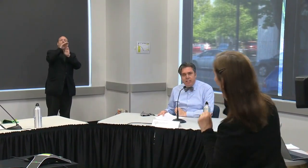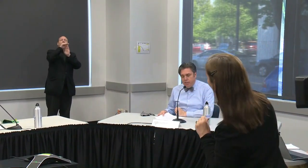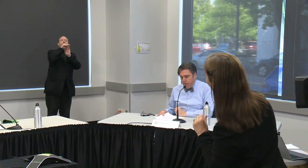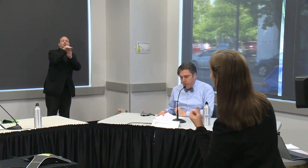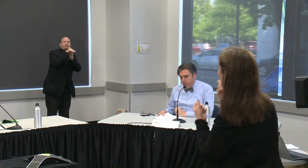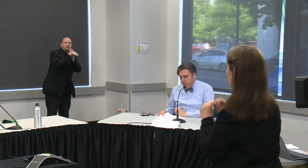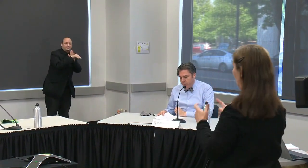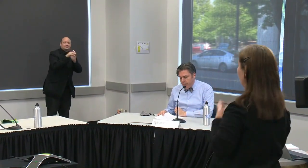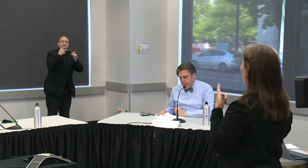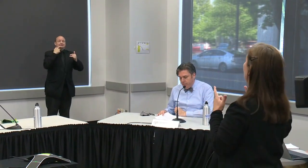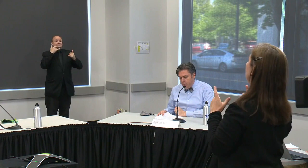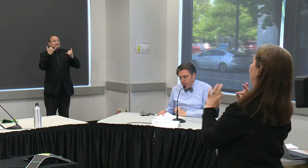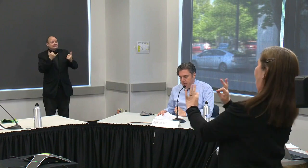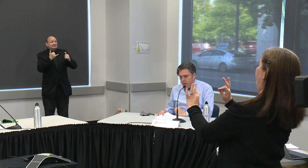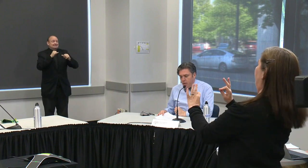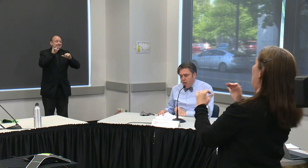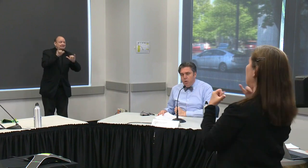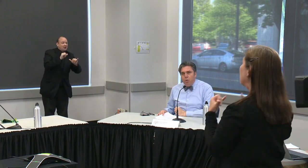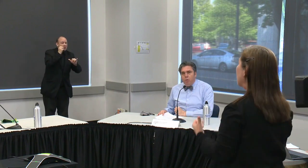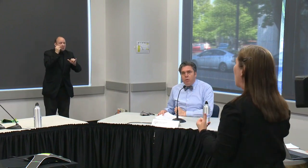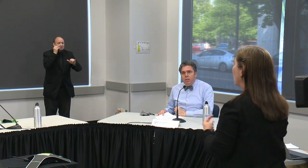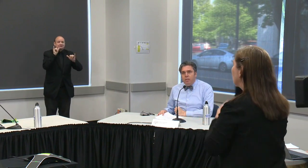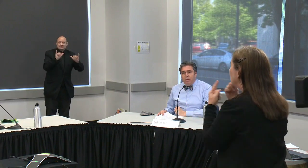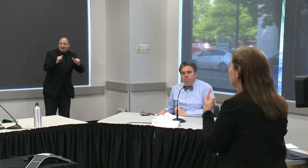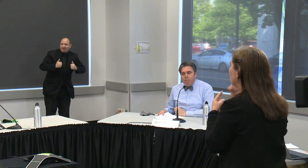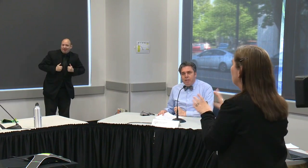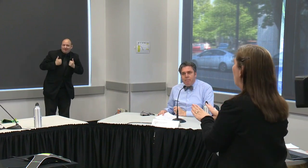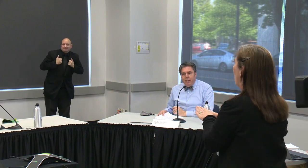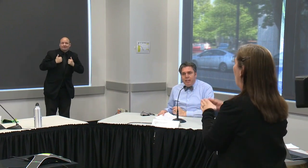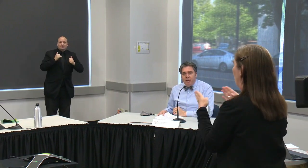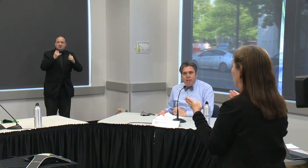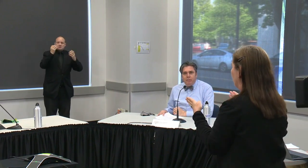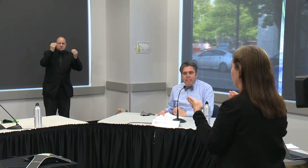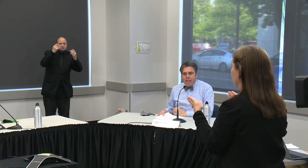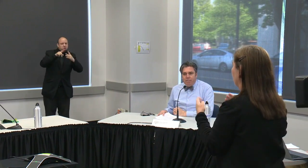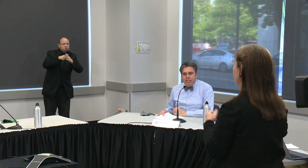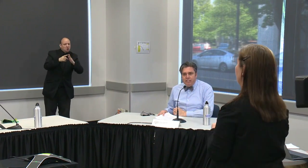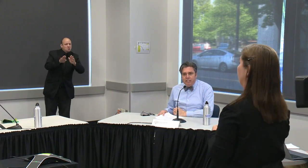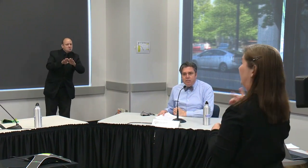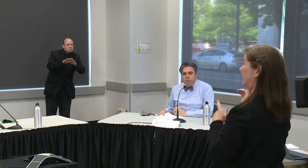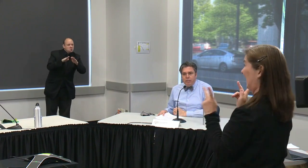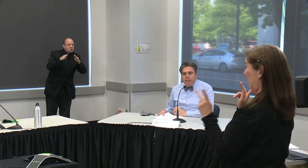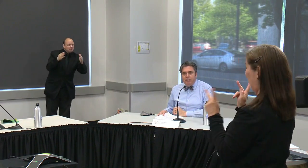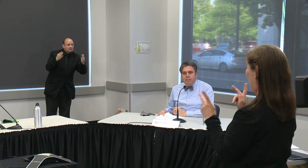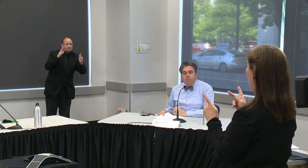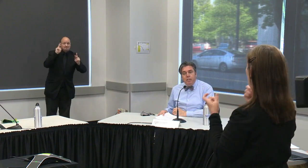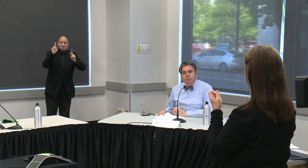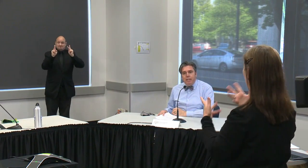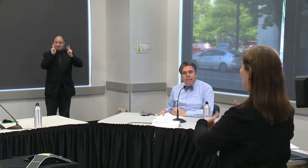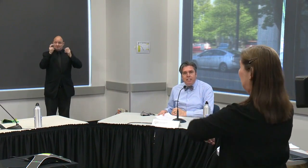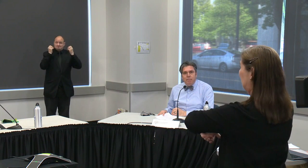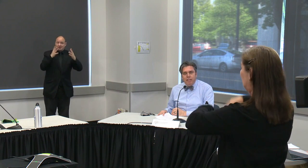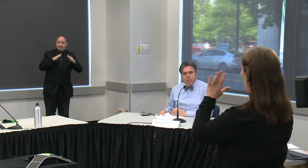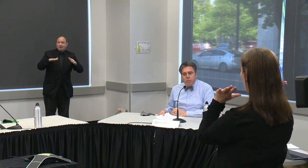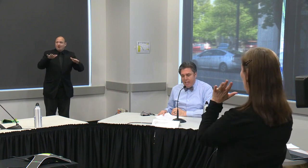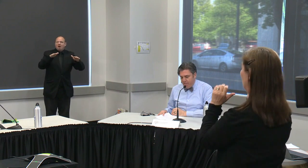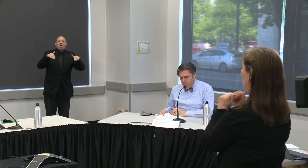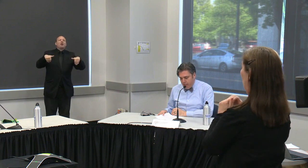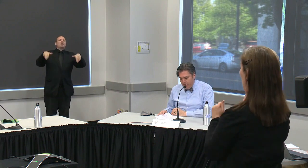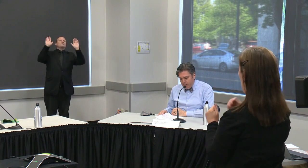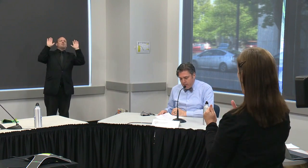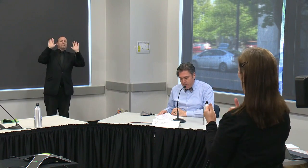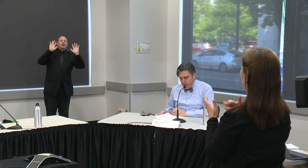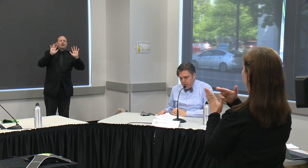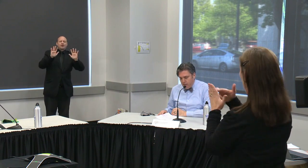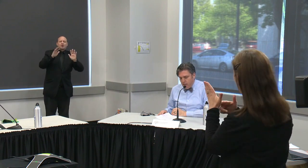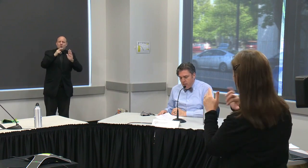how to safely reopen oregon people have made incredible sacrifices with these community mitigation measures we have